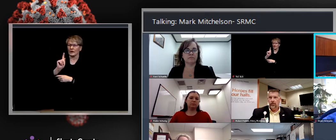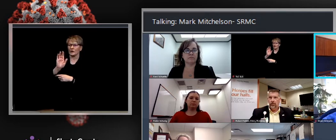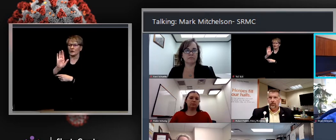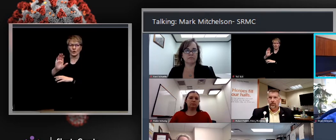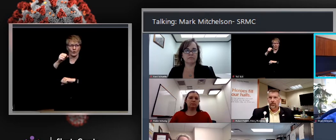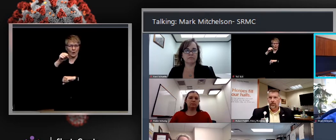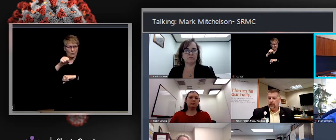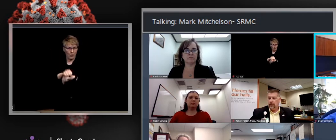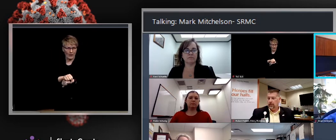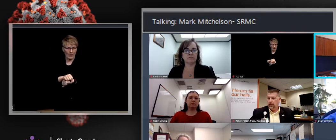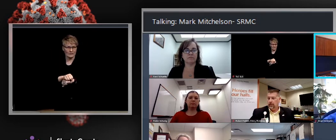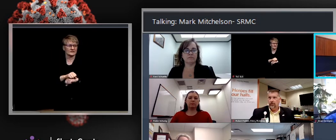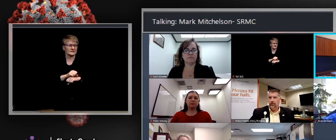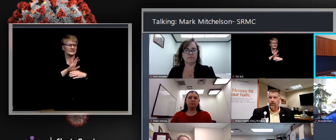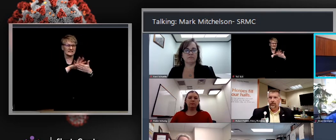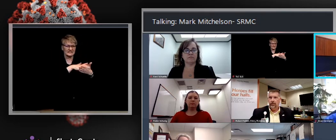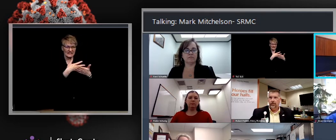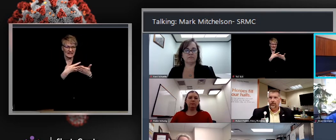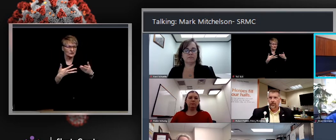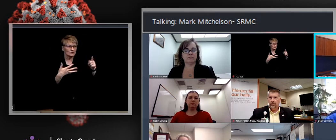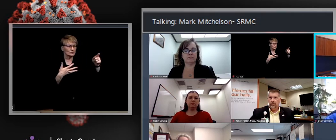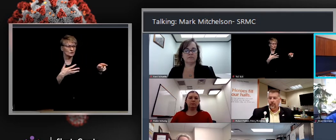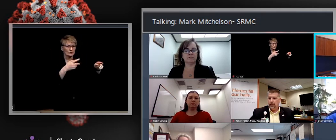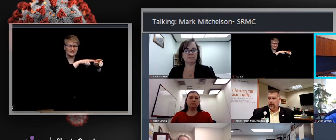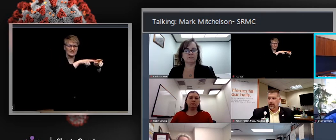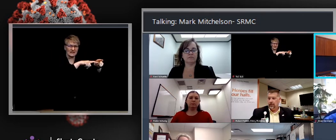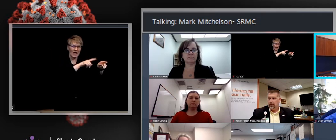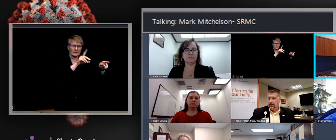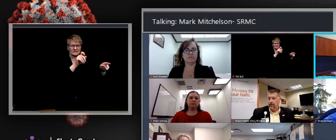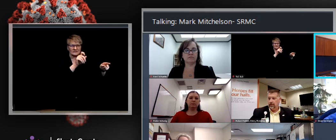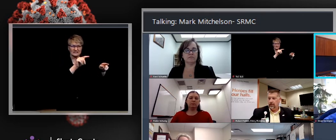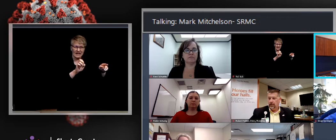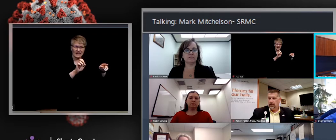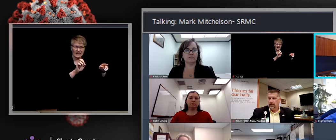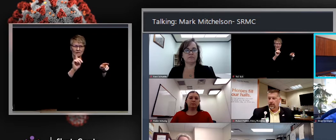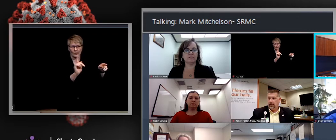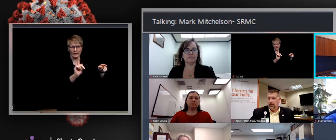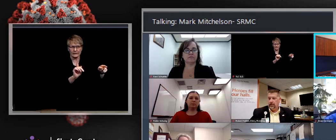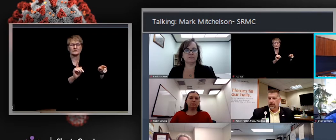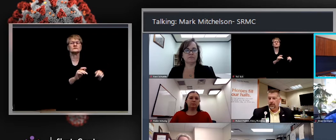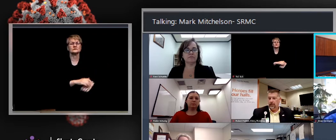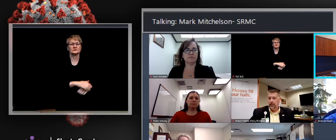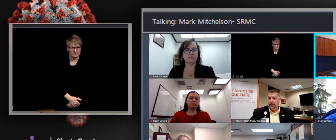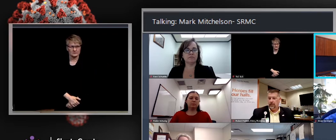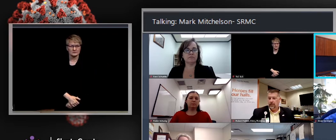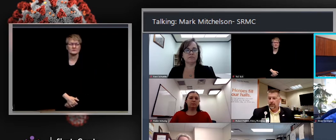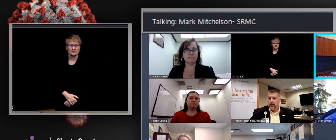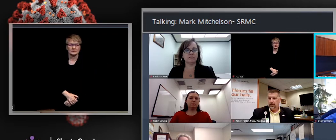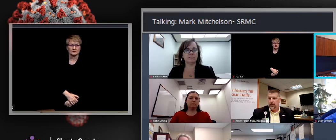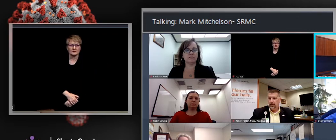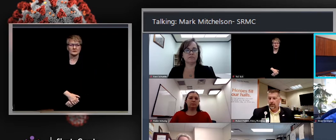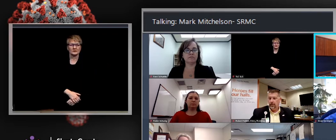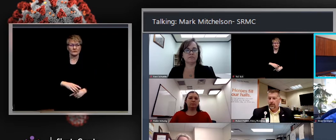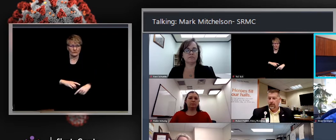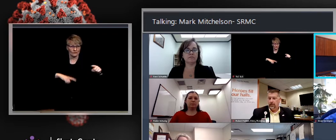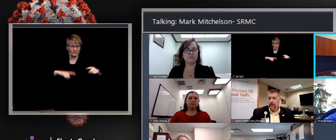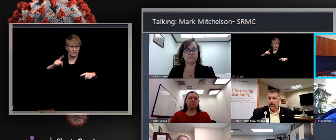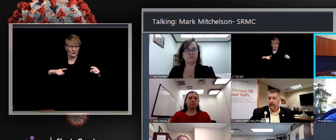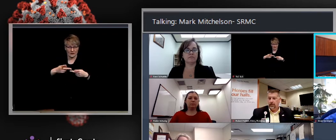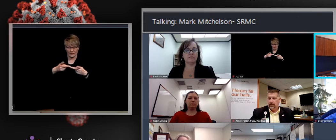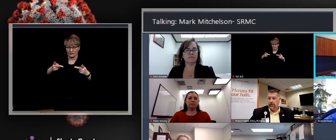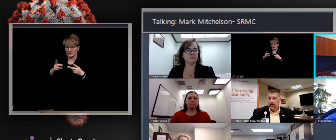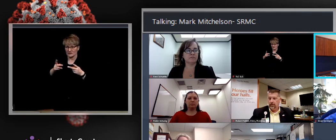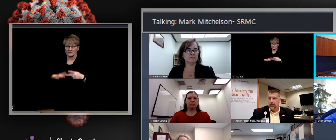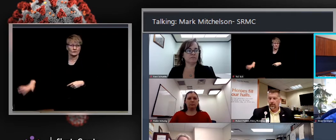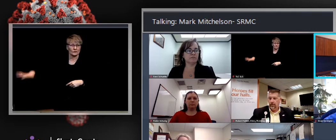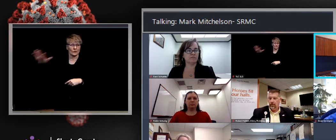what times are available. And I know some places have begun doing this in other parts of the state. And these appointments do come up